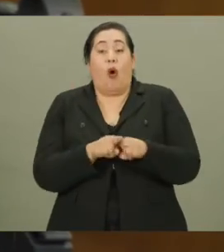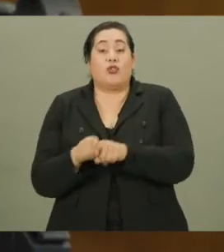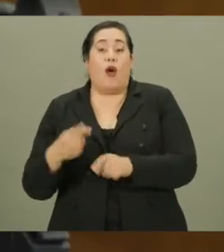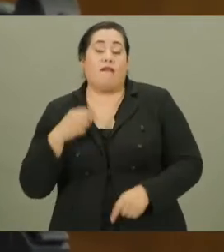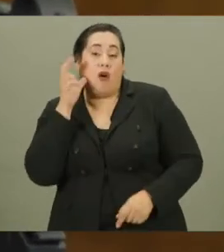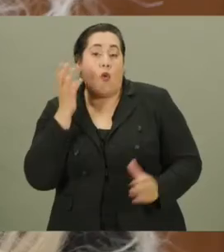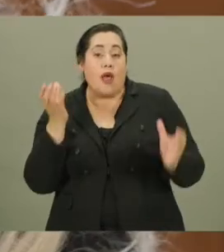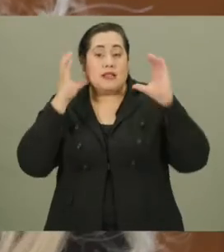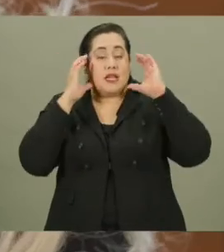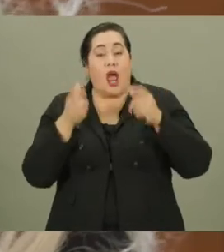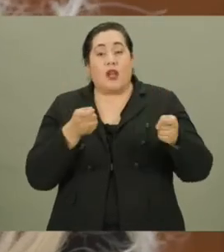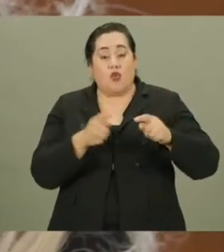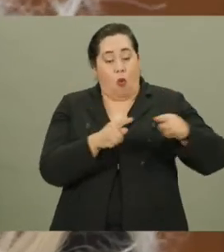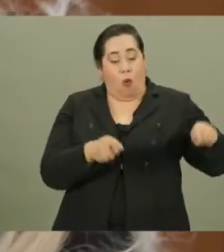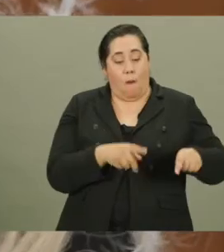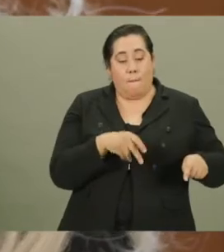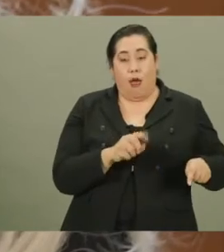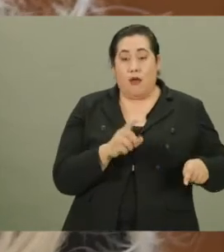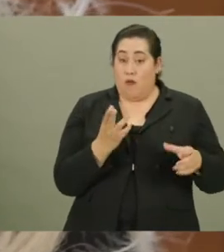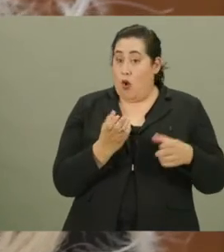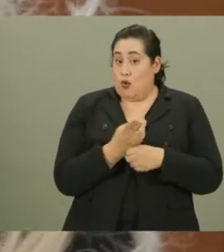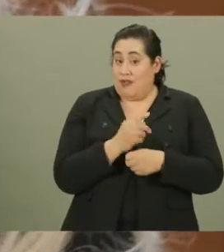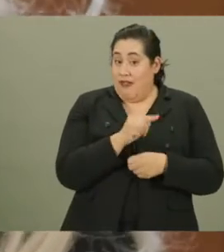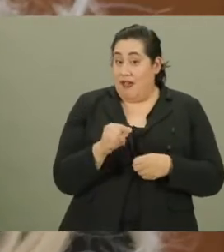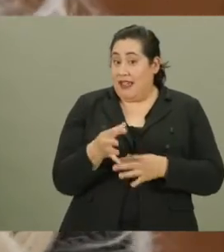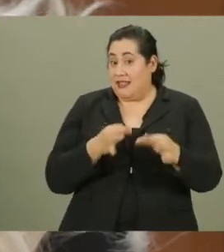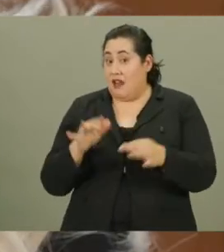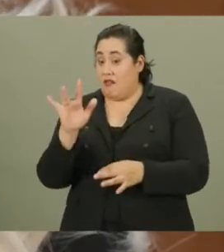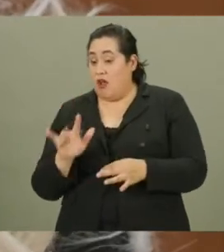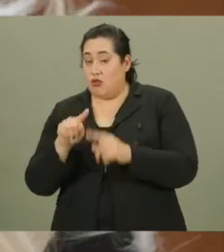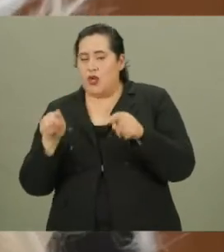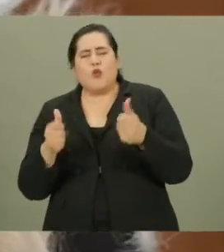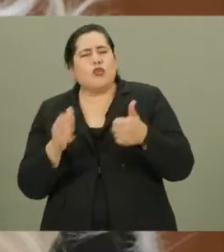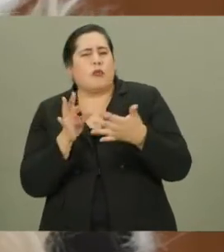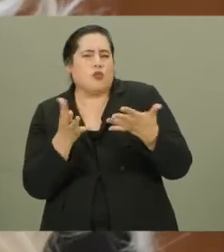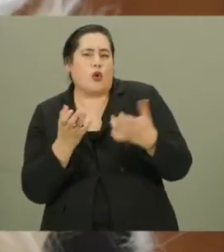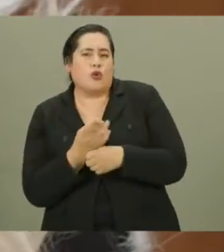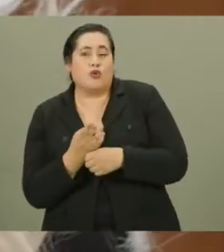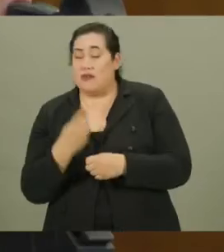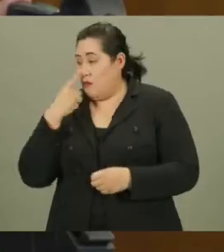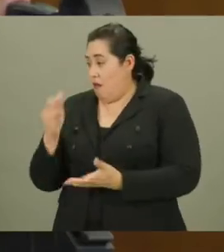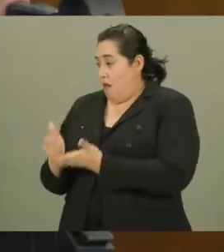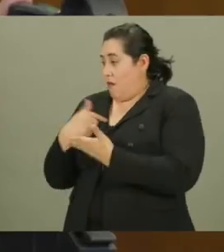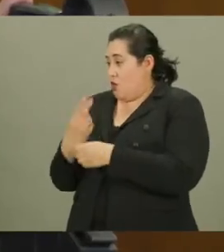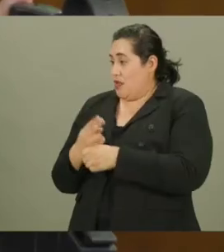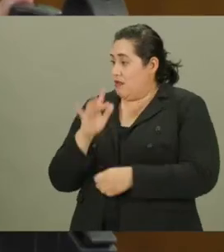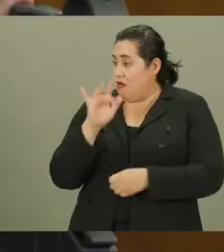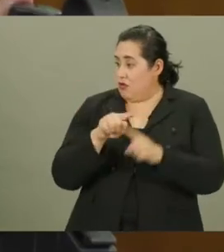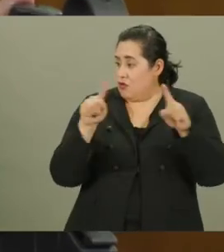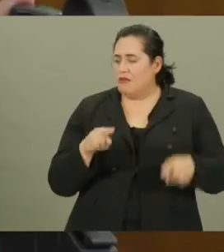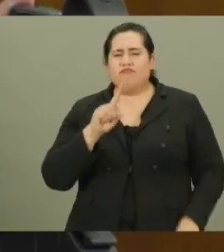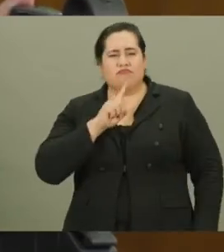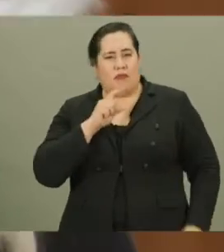also have the audio headset and the control pad if you want to use those instead of the touchscreen. Which option would you like to use? Can you assist me